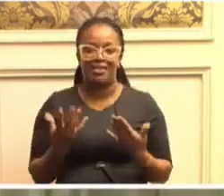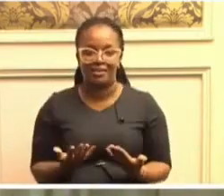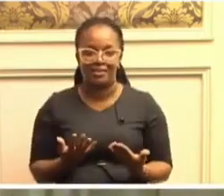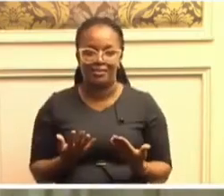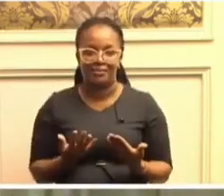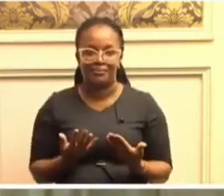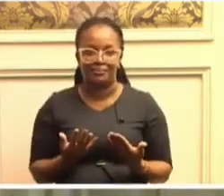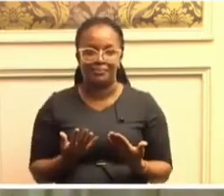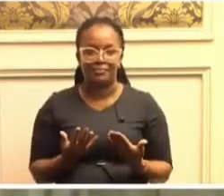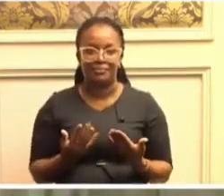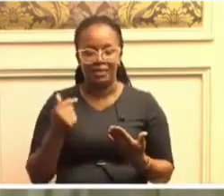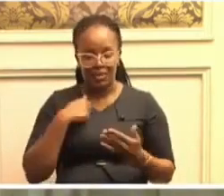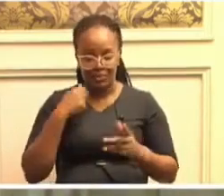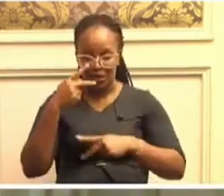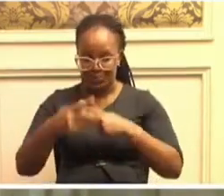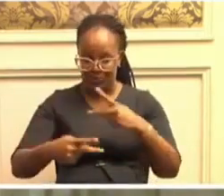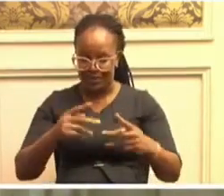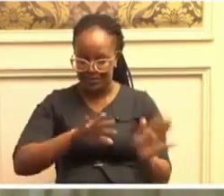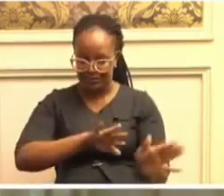Let me progress.